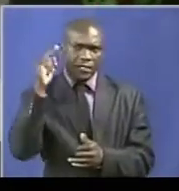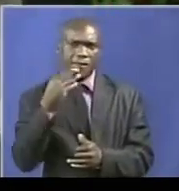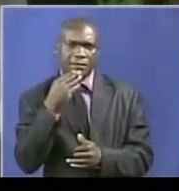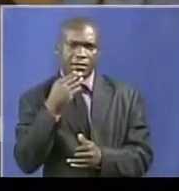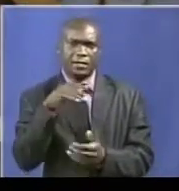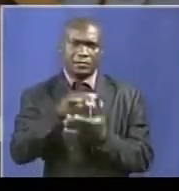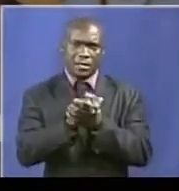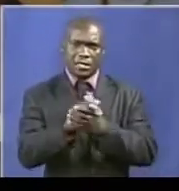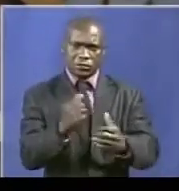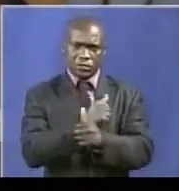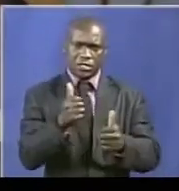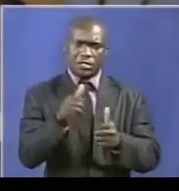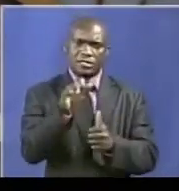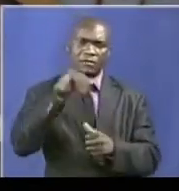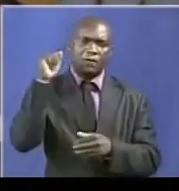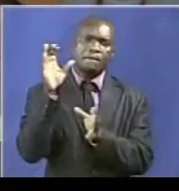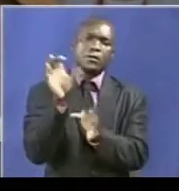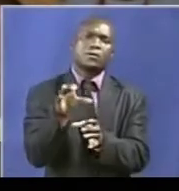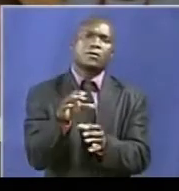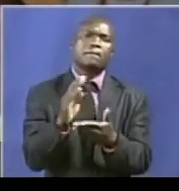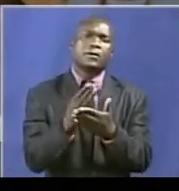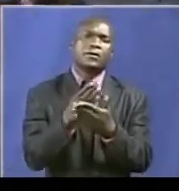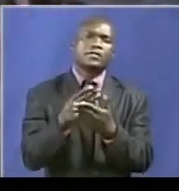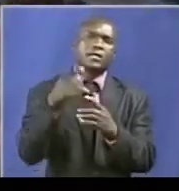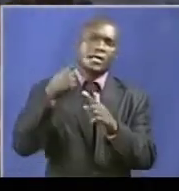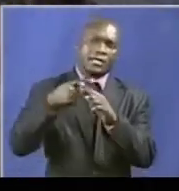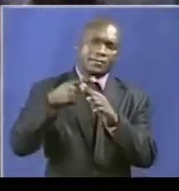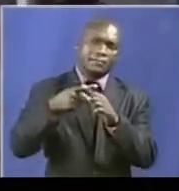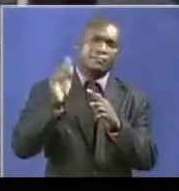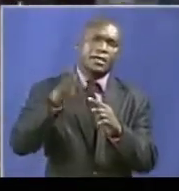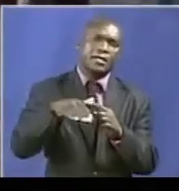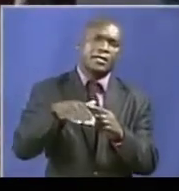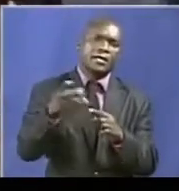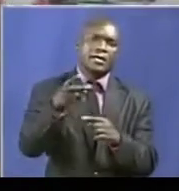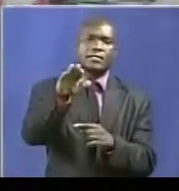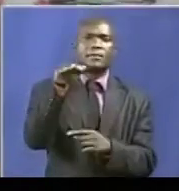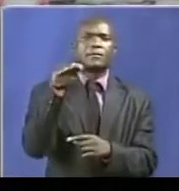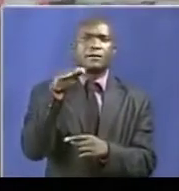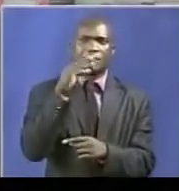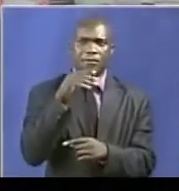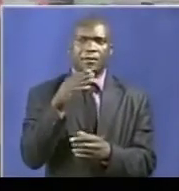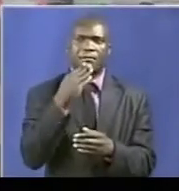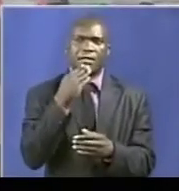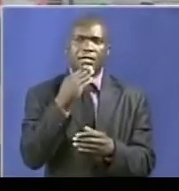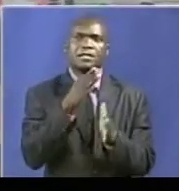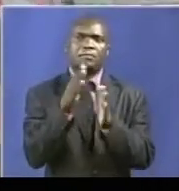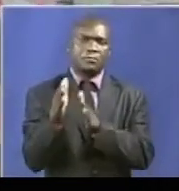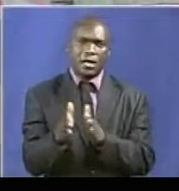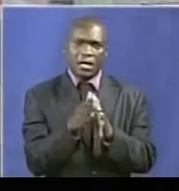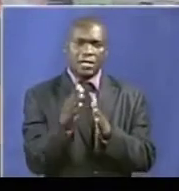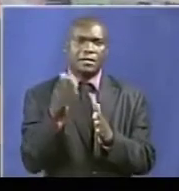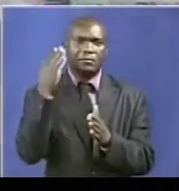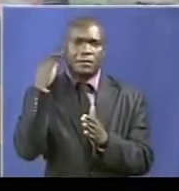solid political footing minus the negative elements that were detrimental to the president's vision. Because of these divisive elements,